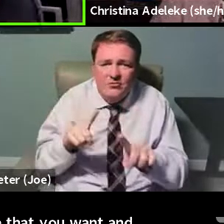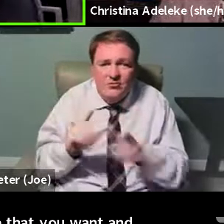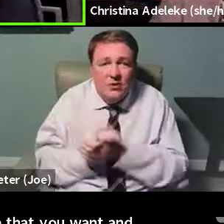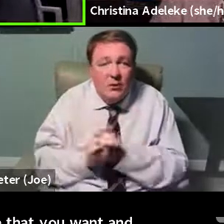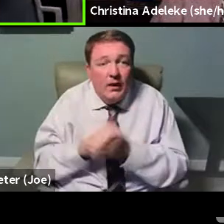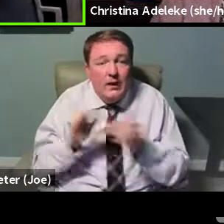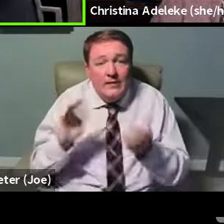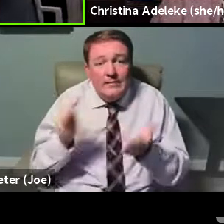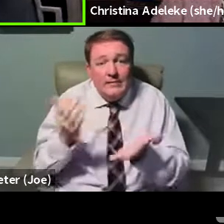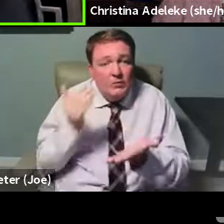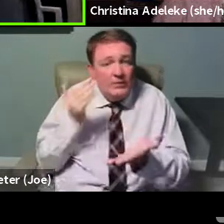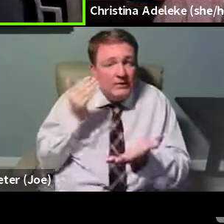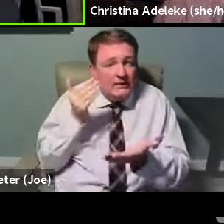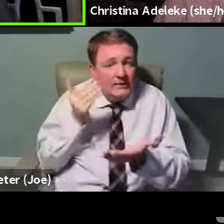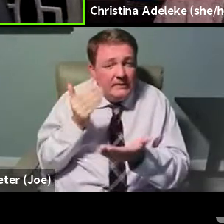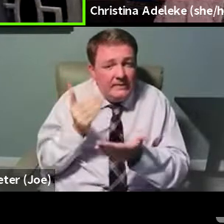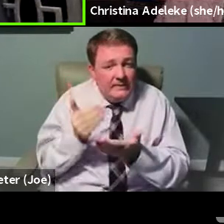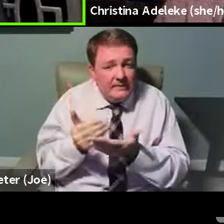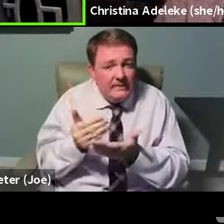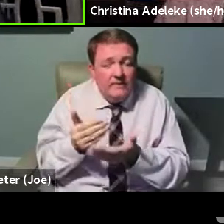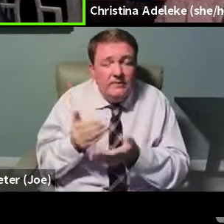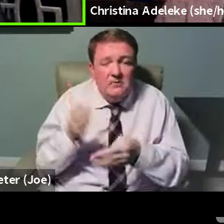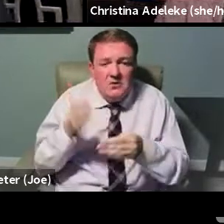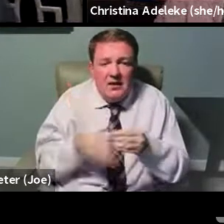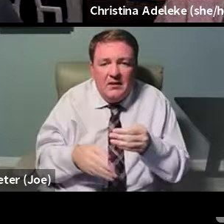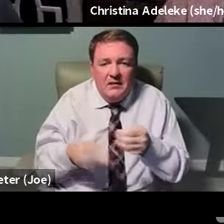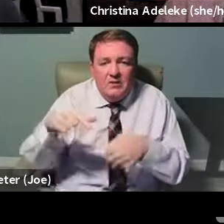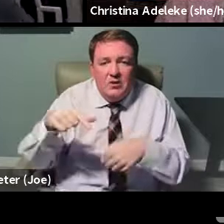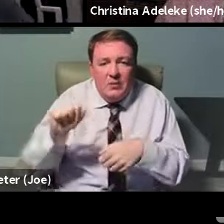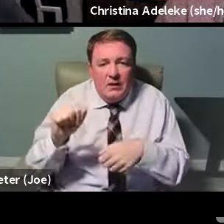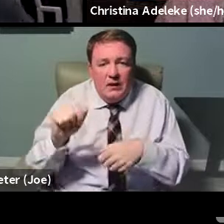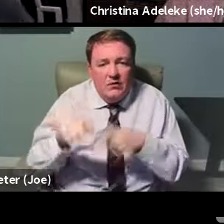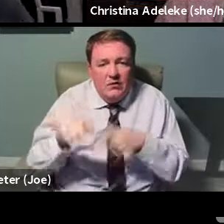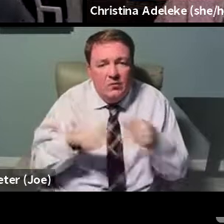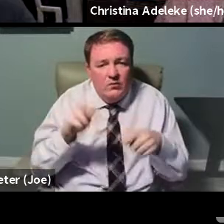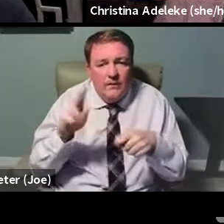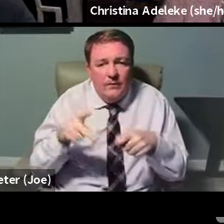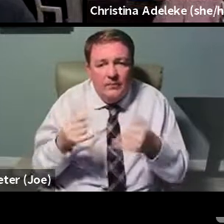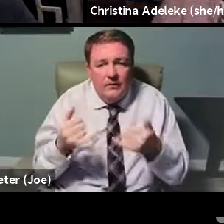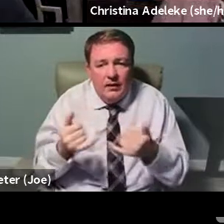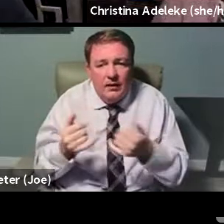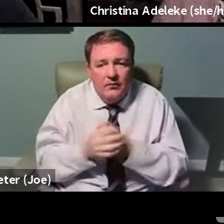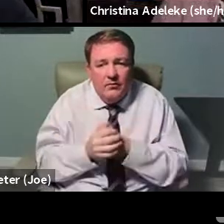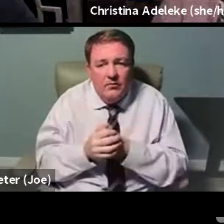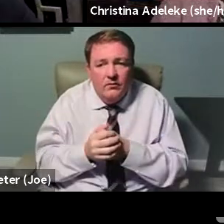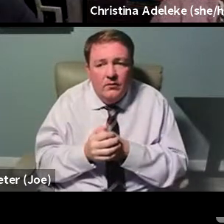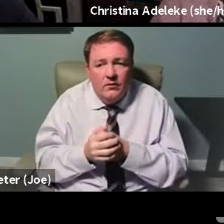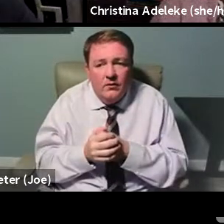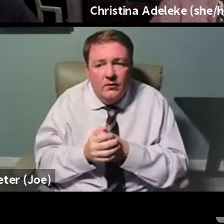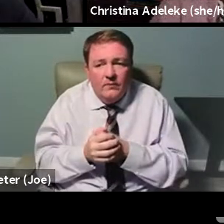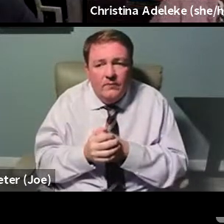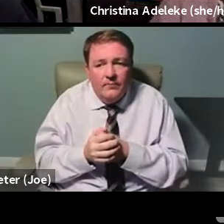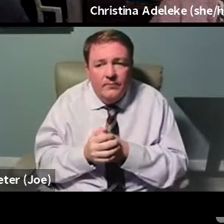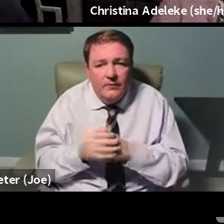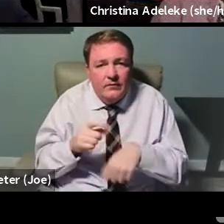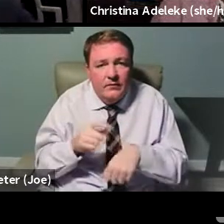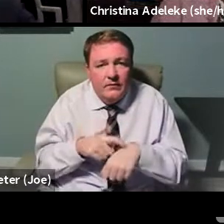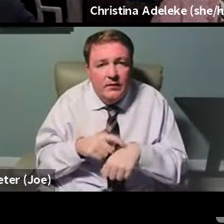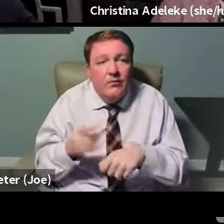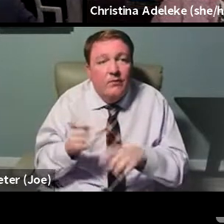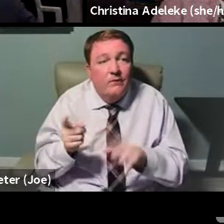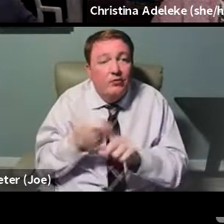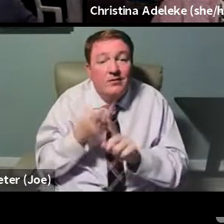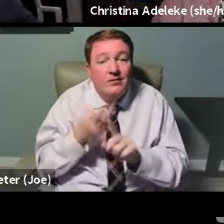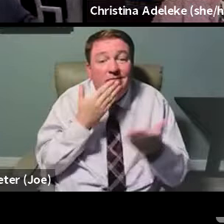Looks like we've reached the end of the question and answers, so I'm going to wrap us up here, and we're almost at time to say thank you